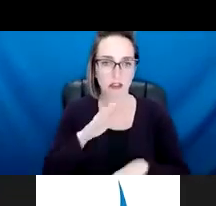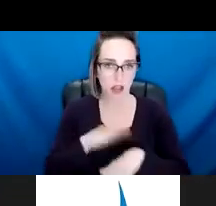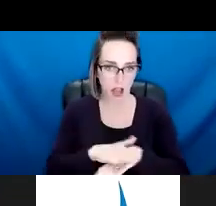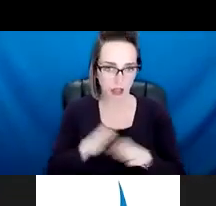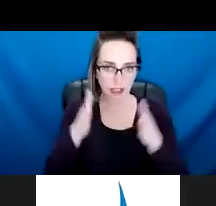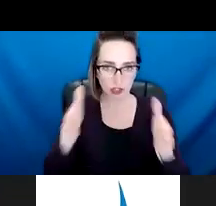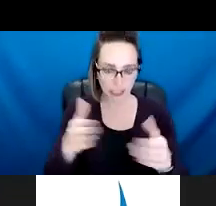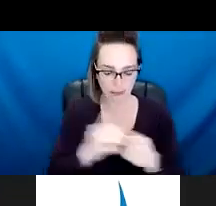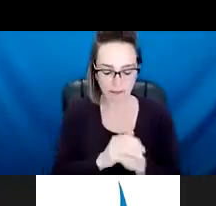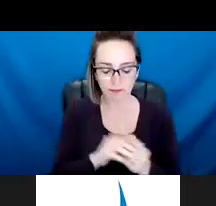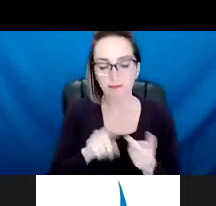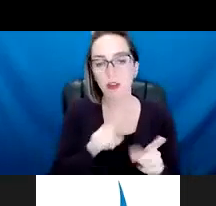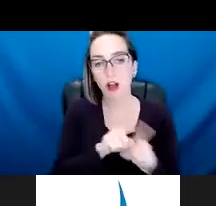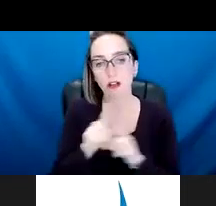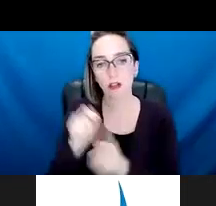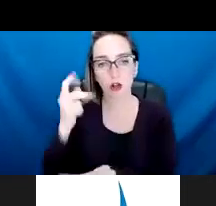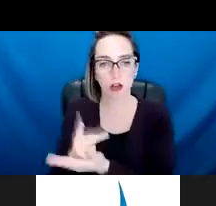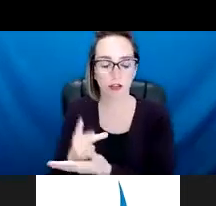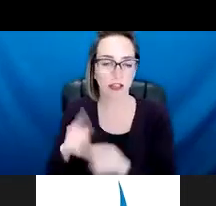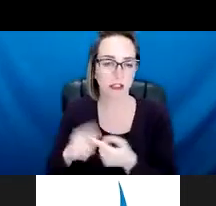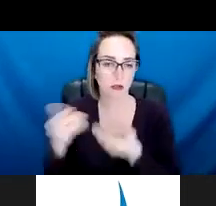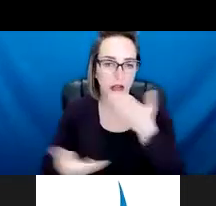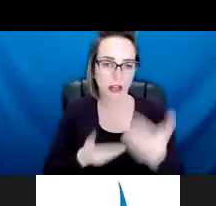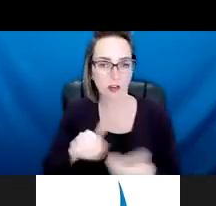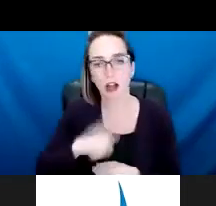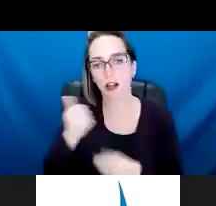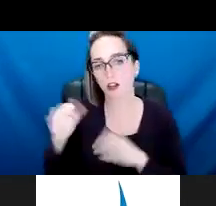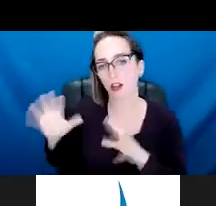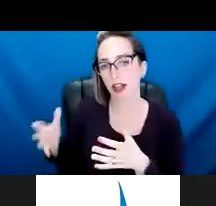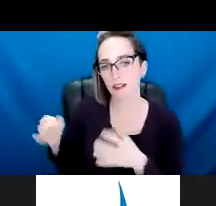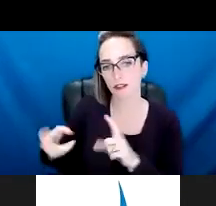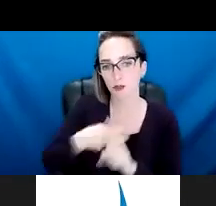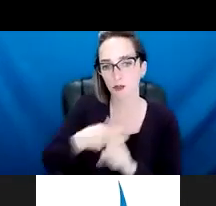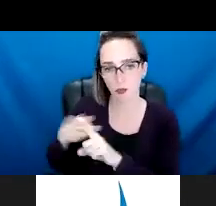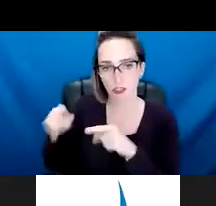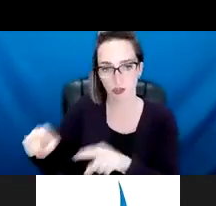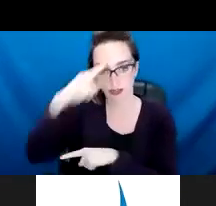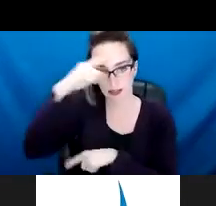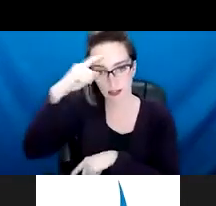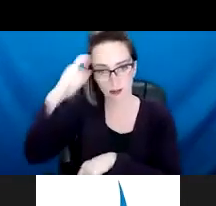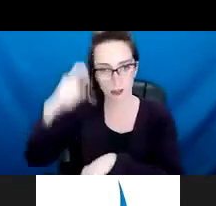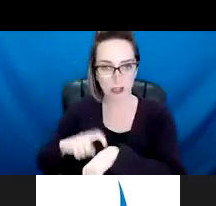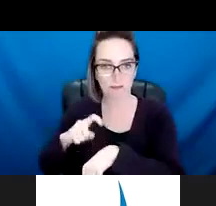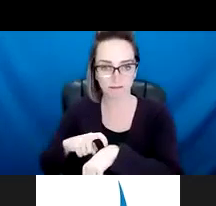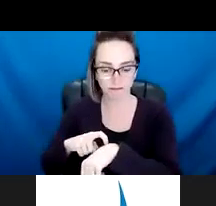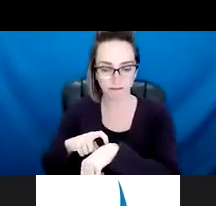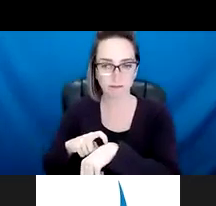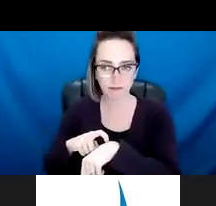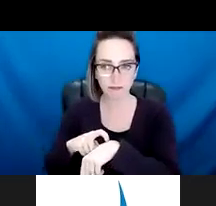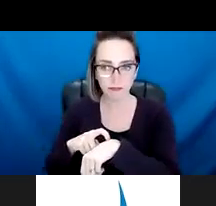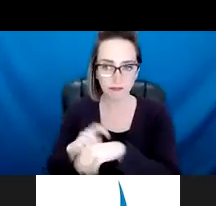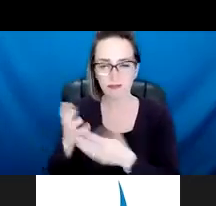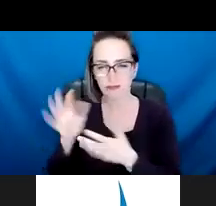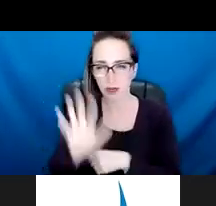We've also been authorized to hire another class of recruits in the summer, which is we're looking at